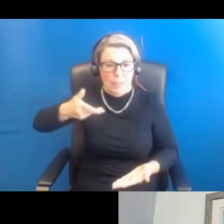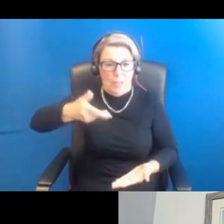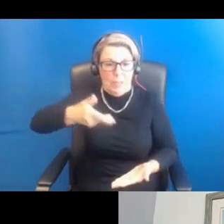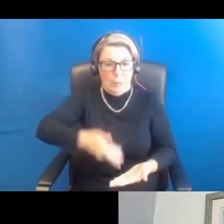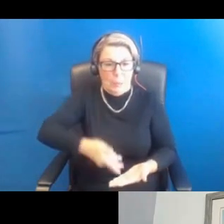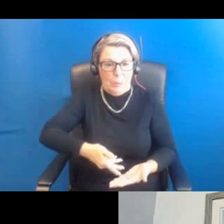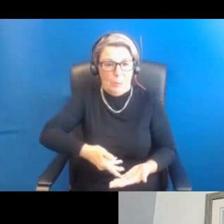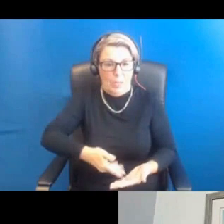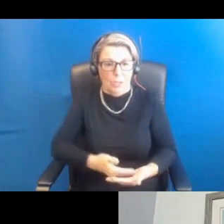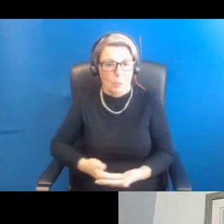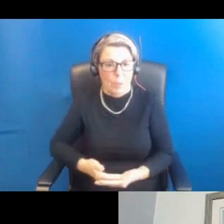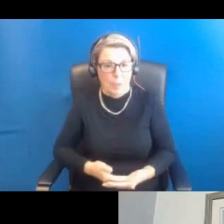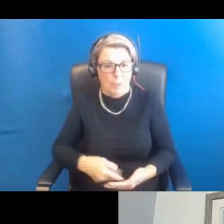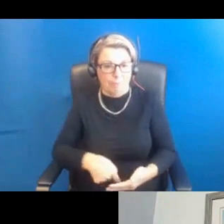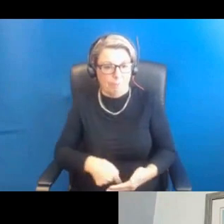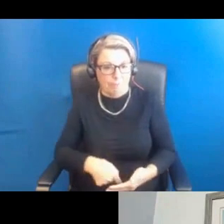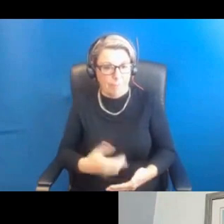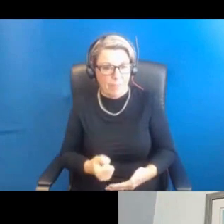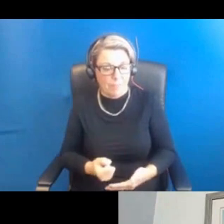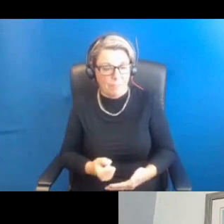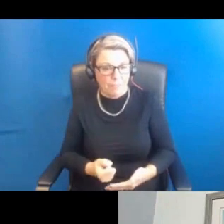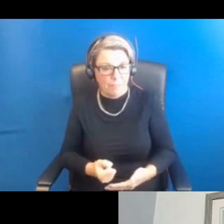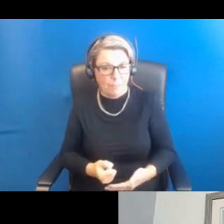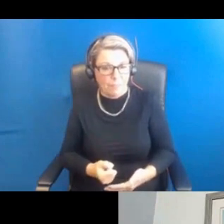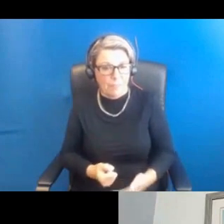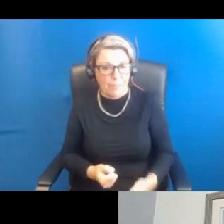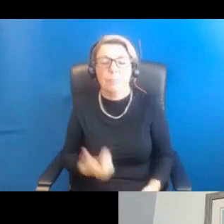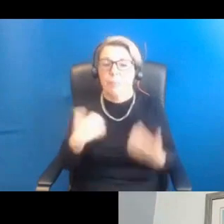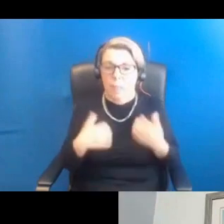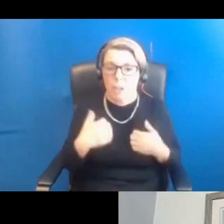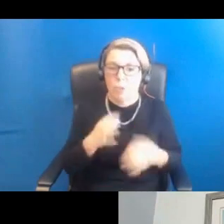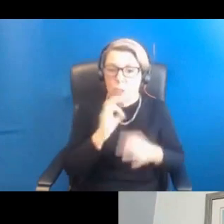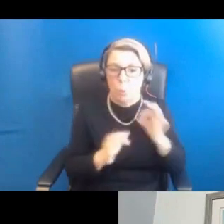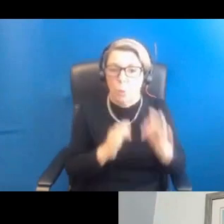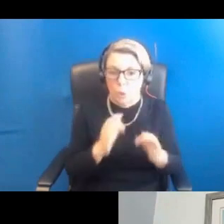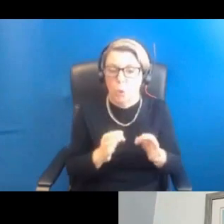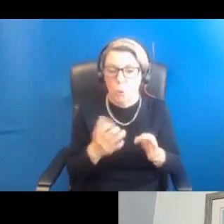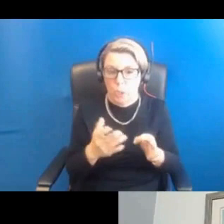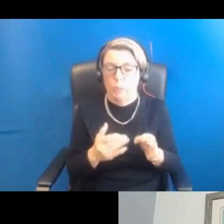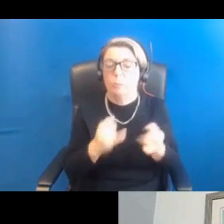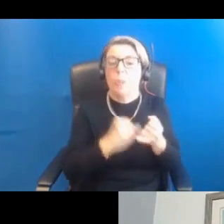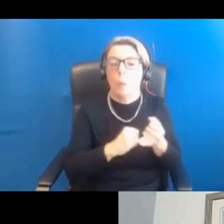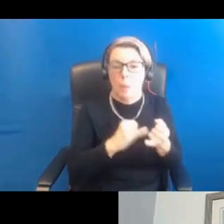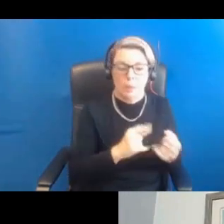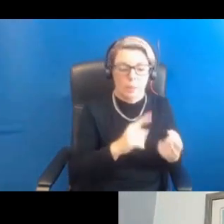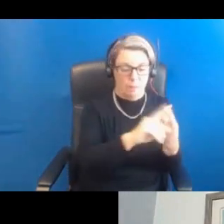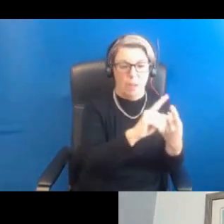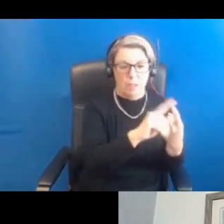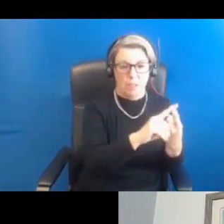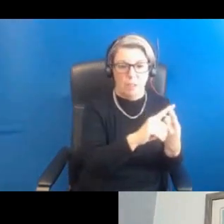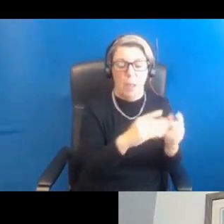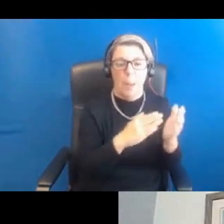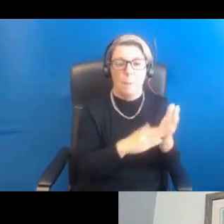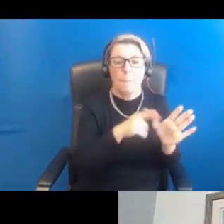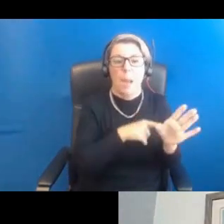these are really interesting questions. The first thing is about about food supplements. And the classic one is myoinsol,